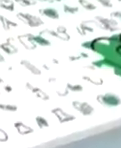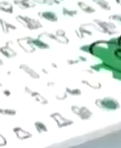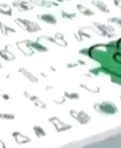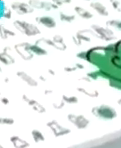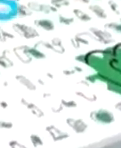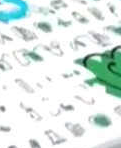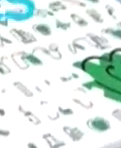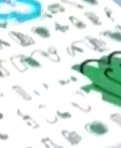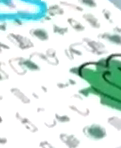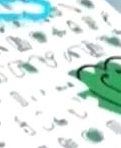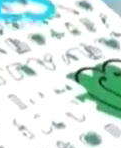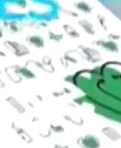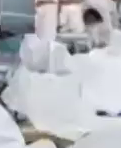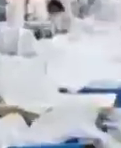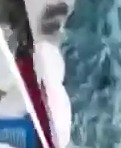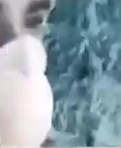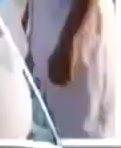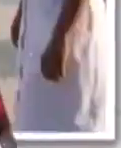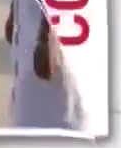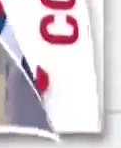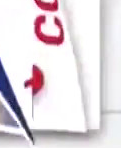We'll be